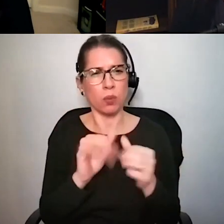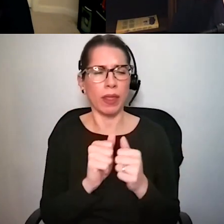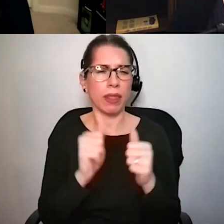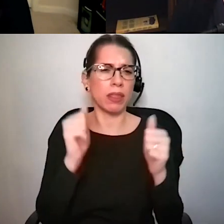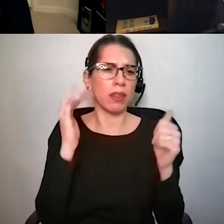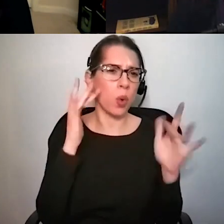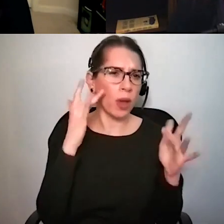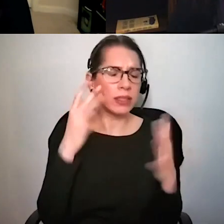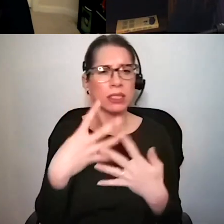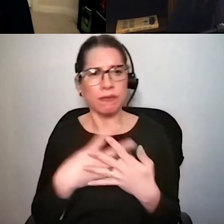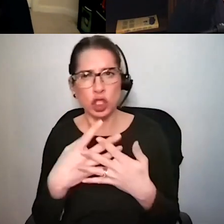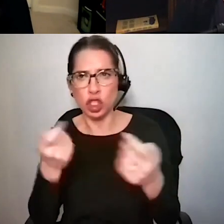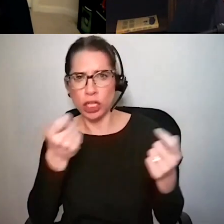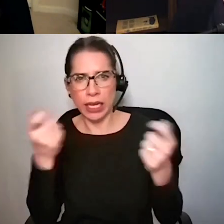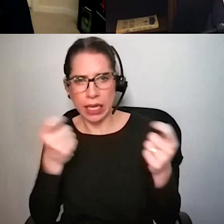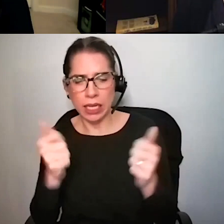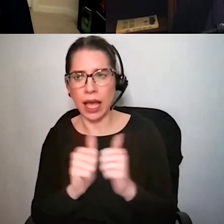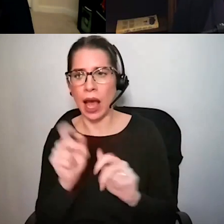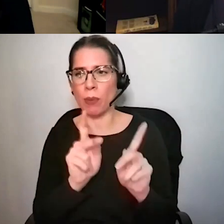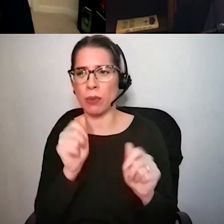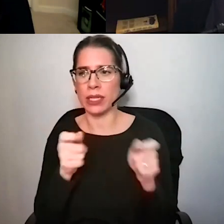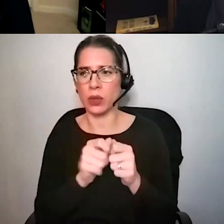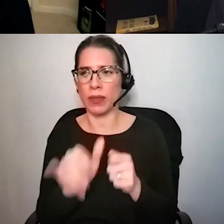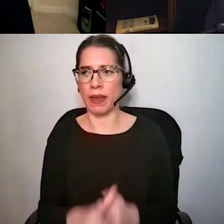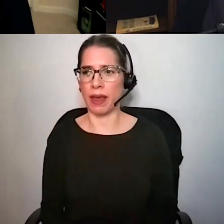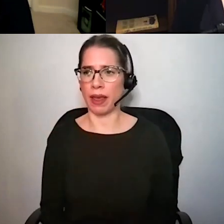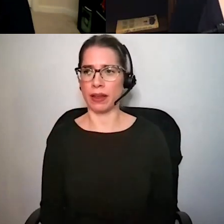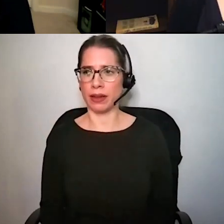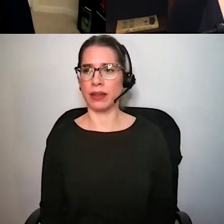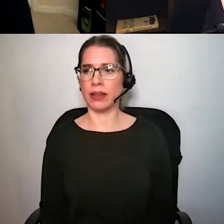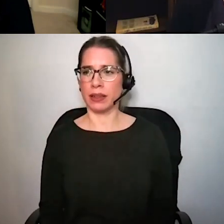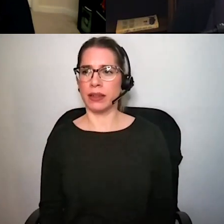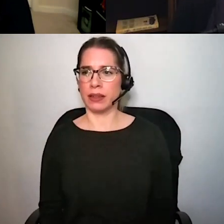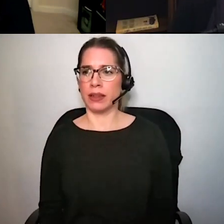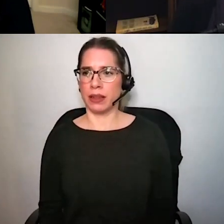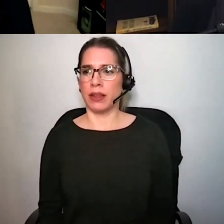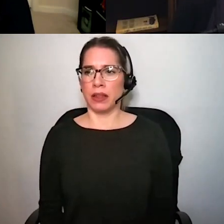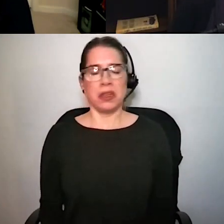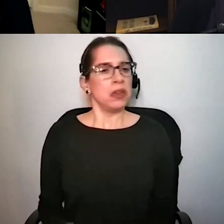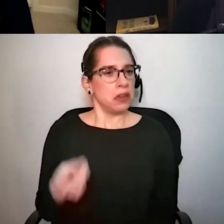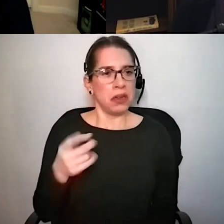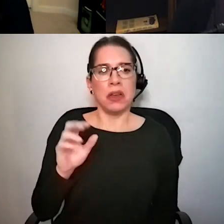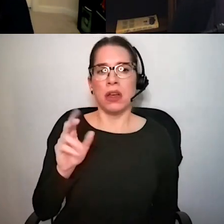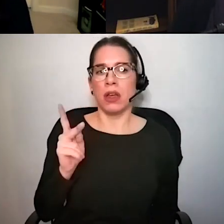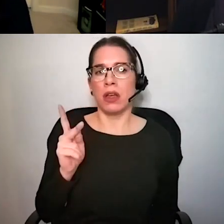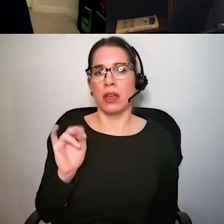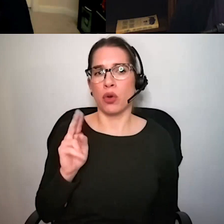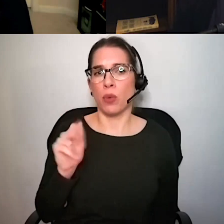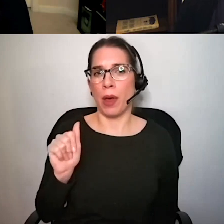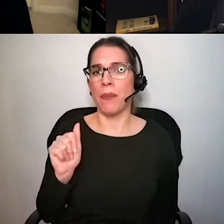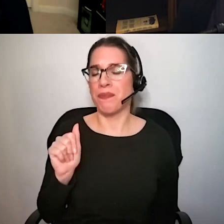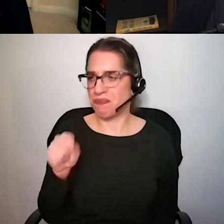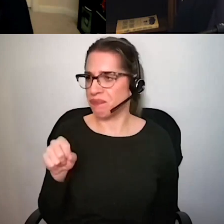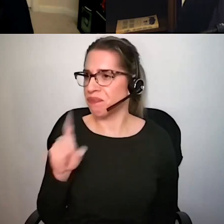might affect or how how somebody can deal with that yeah I think that like again it's it's complex because you have